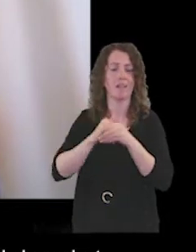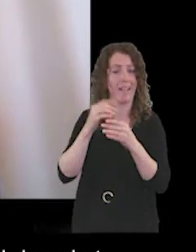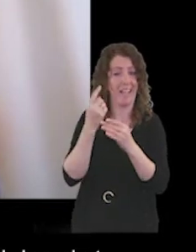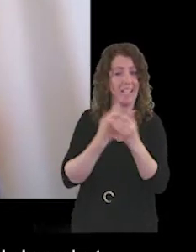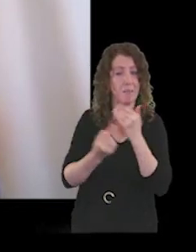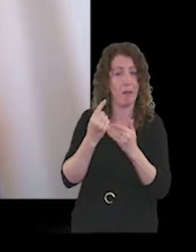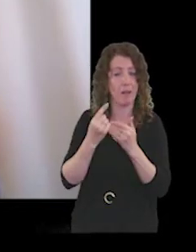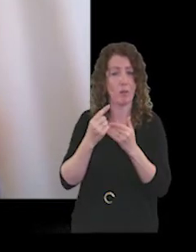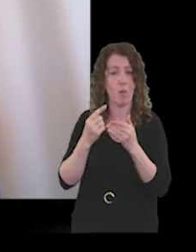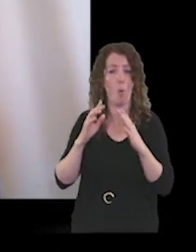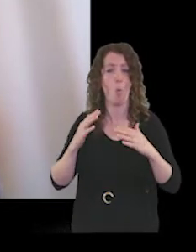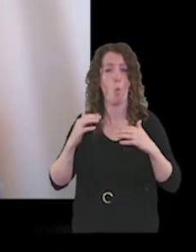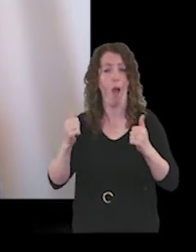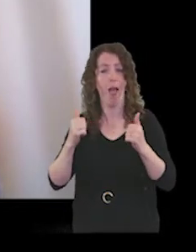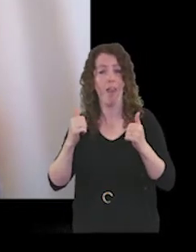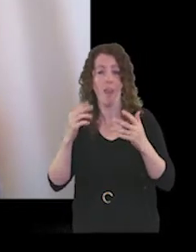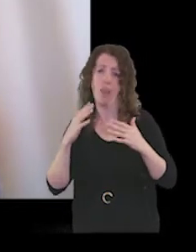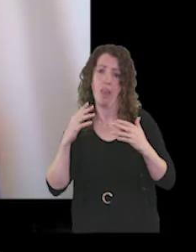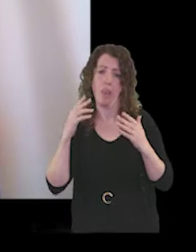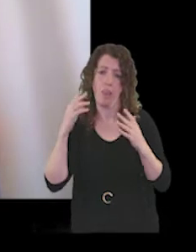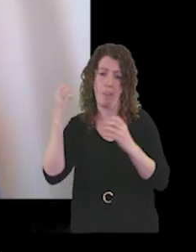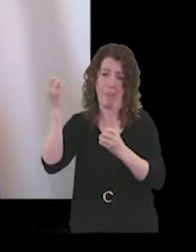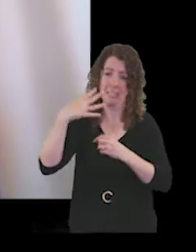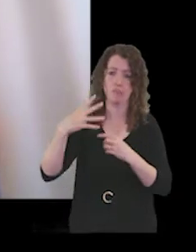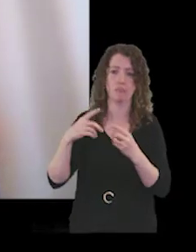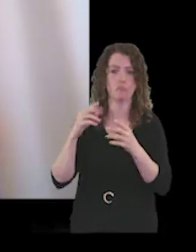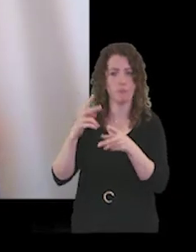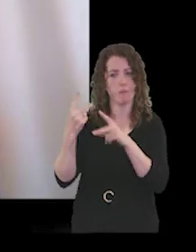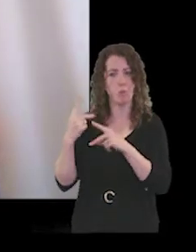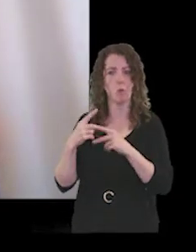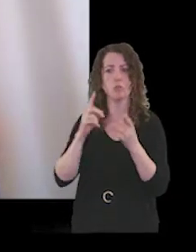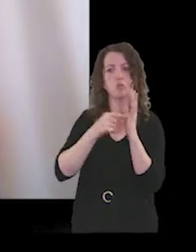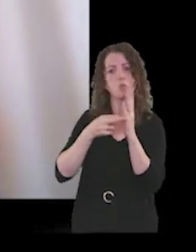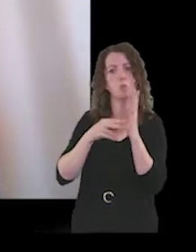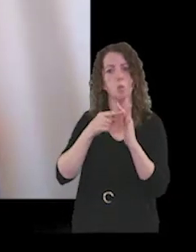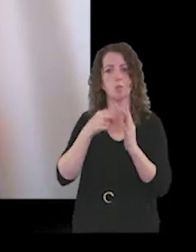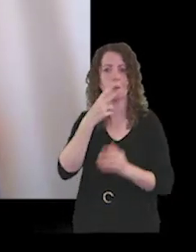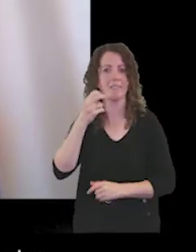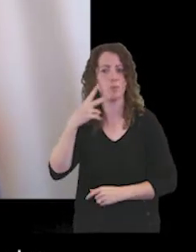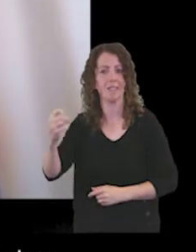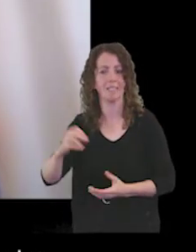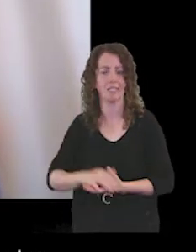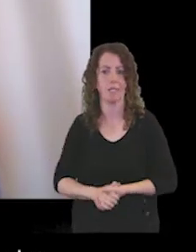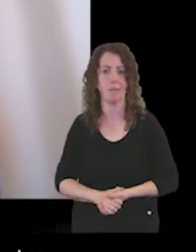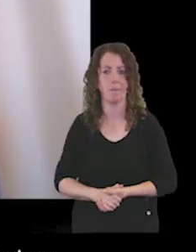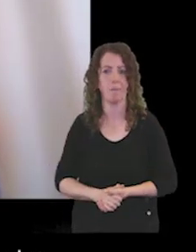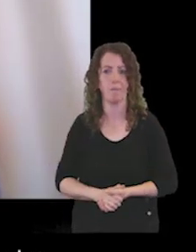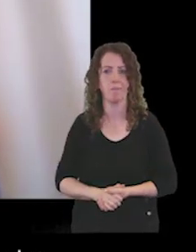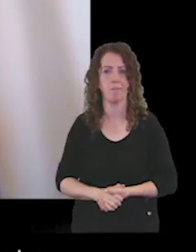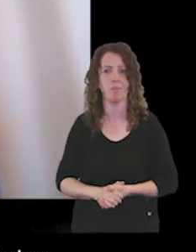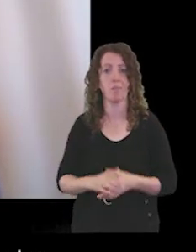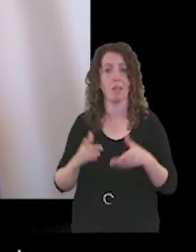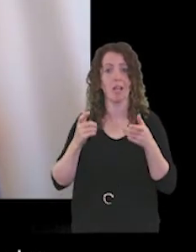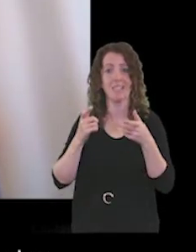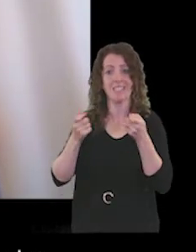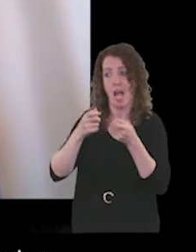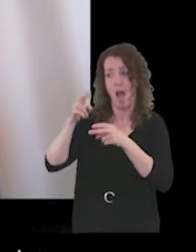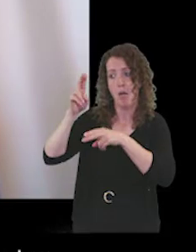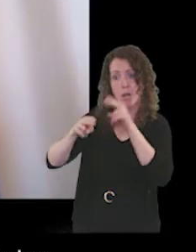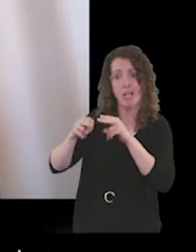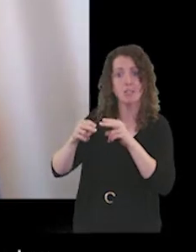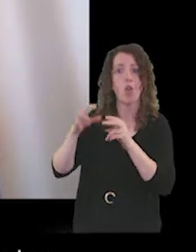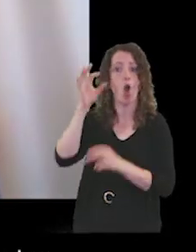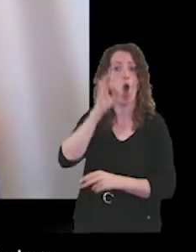review conducted by Grant Thornton, which was also in June 2020. The chair appraisal took place in October